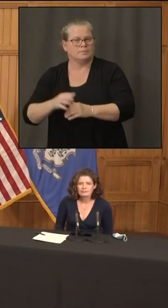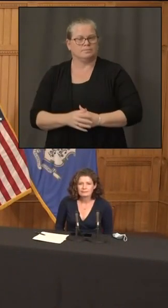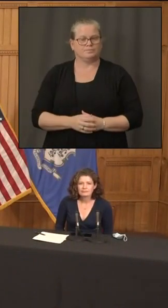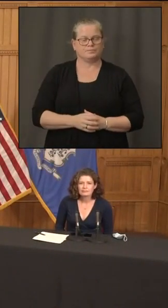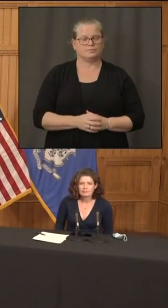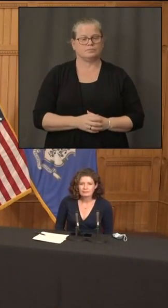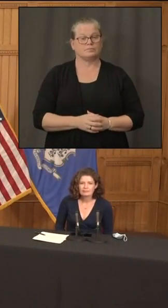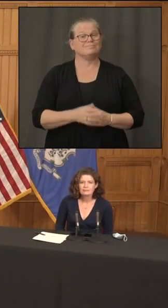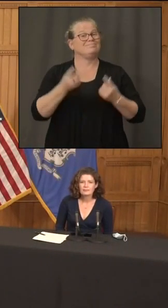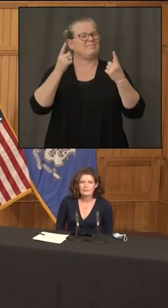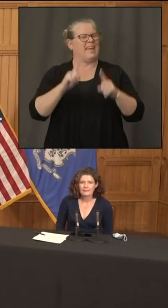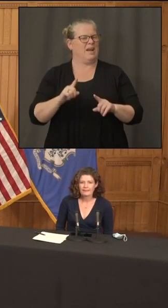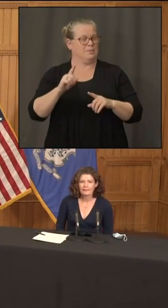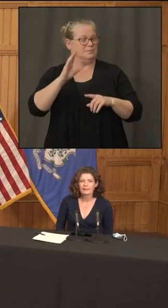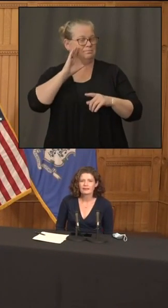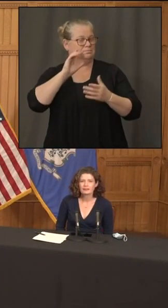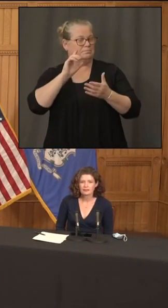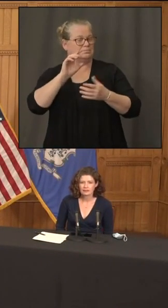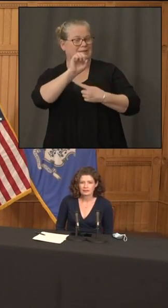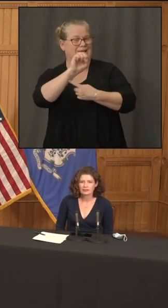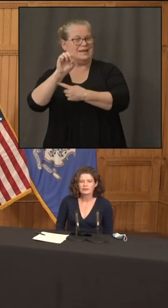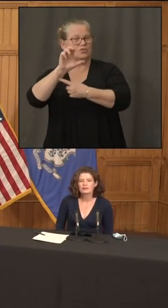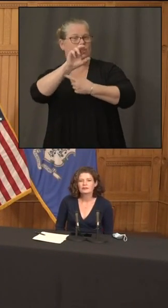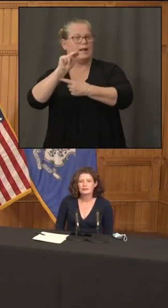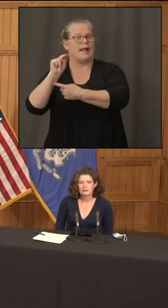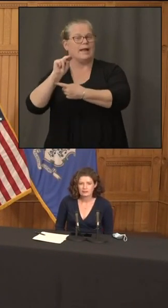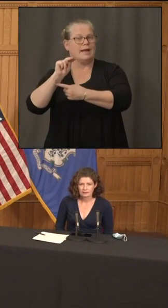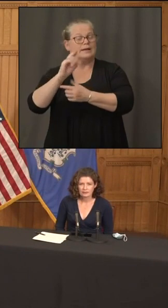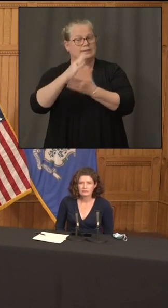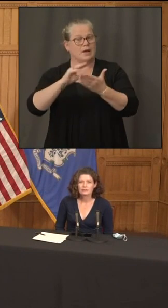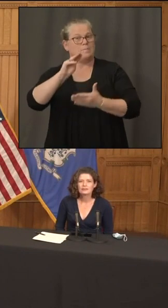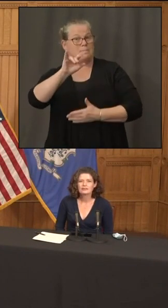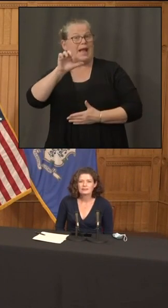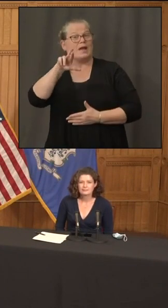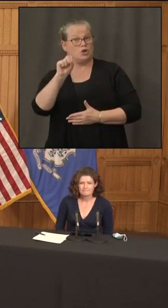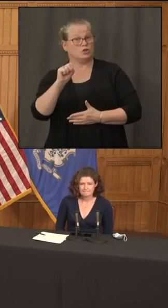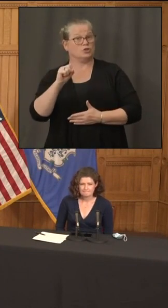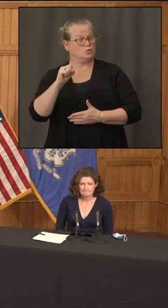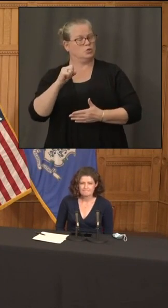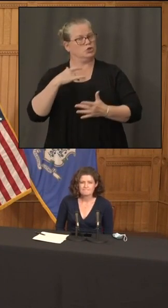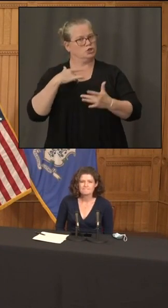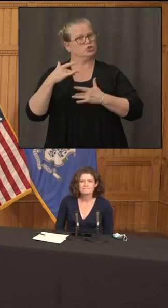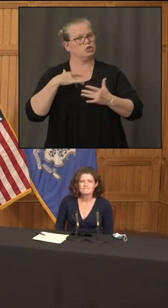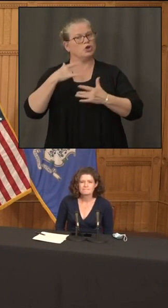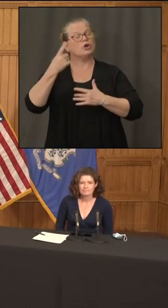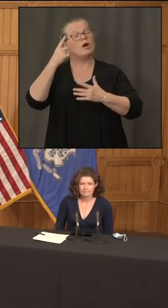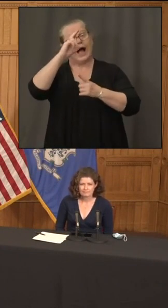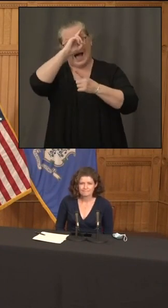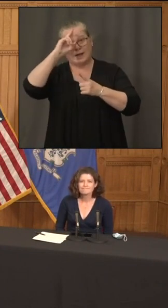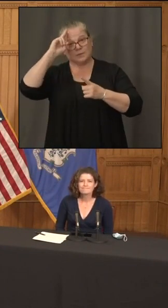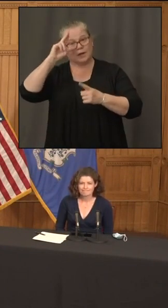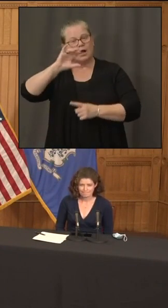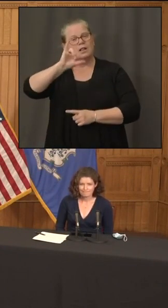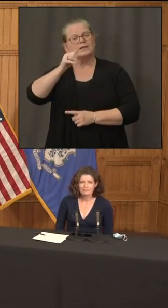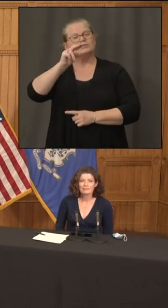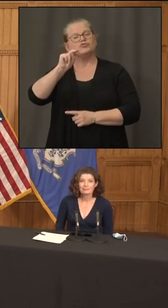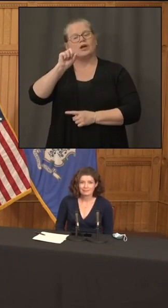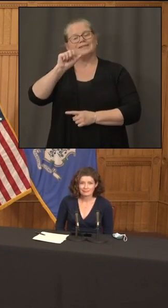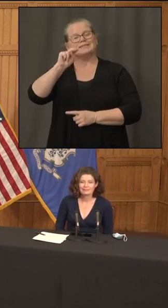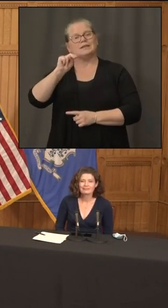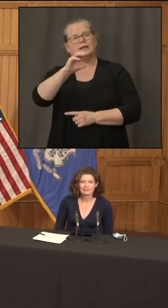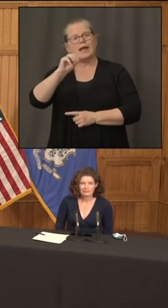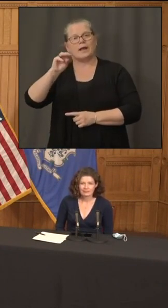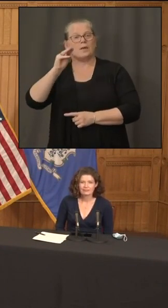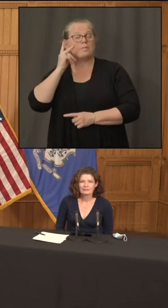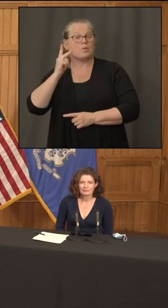in uh eastern connecticut today that were worried johnson memorial apparently seemed to be offline and there was some other critical infrastructure in that part of the